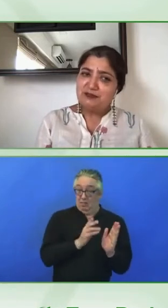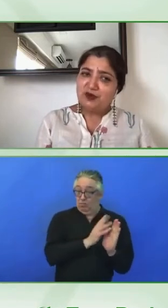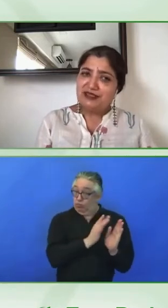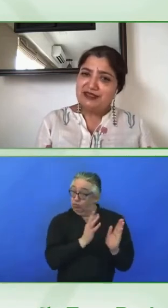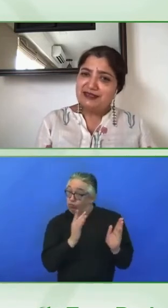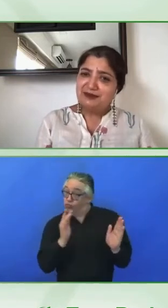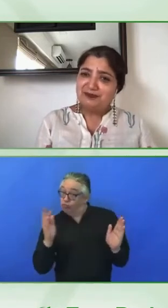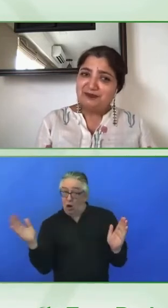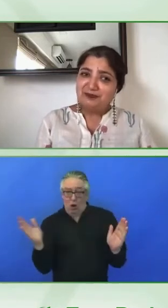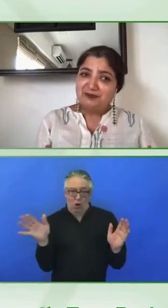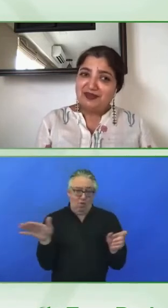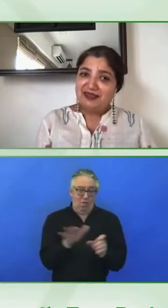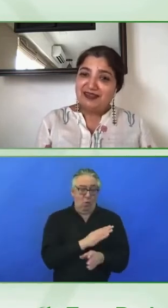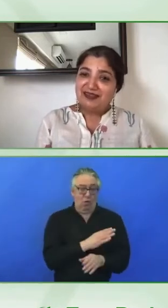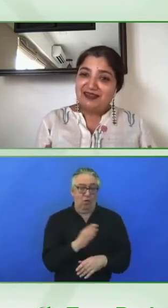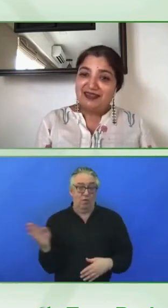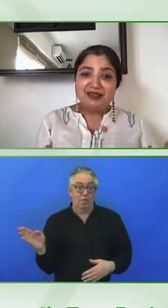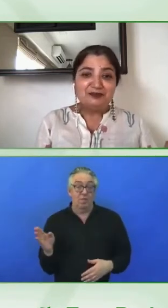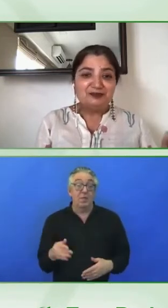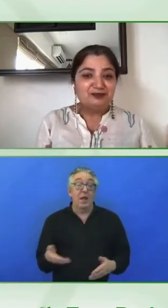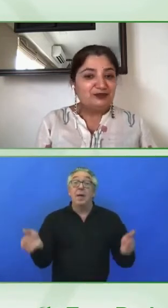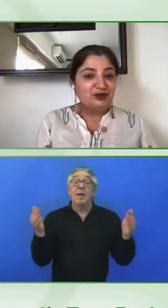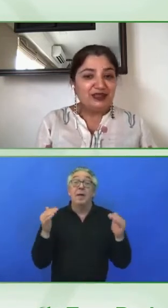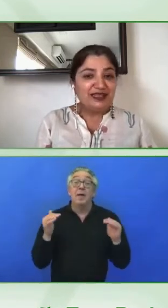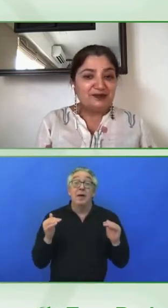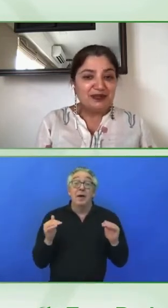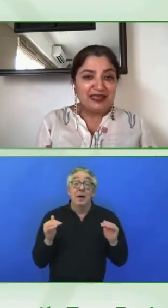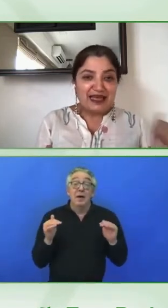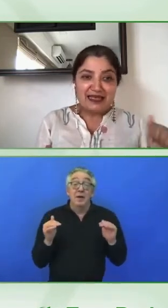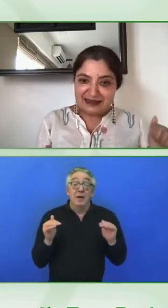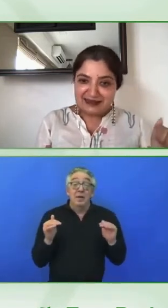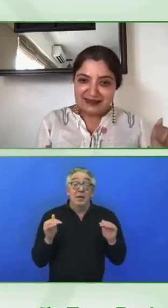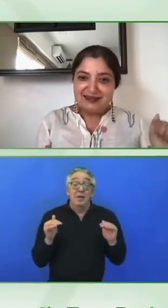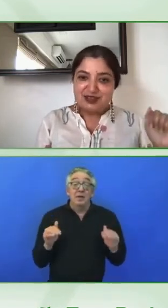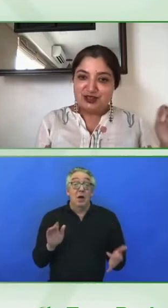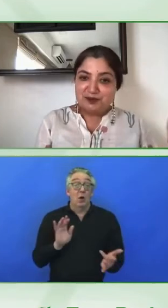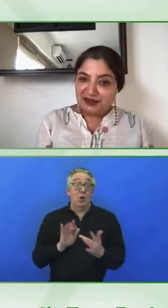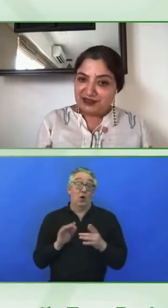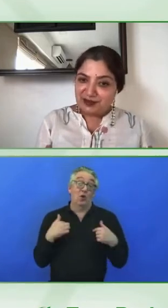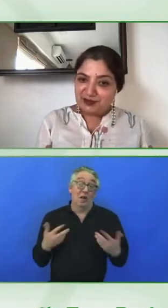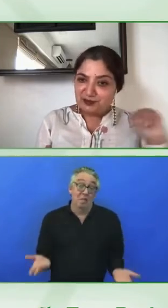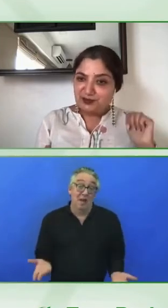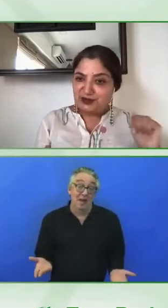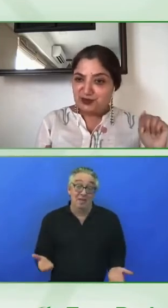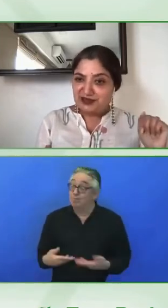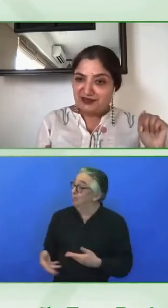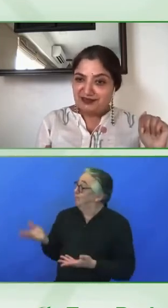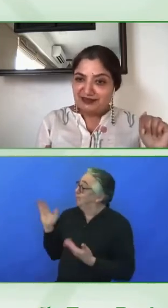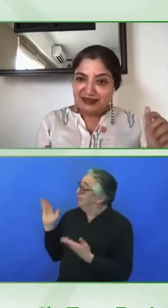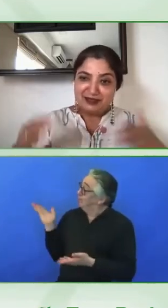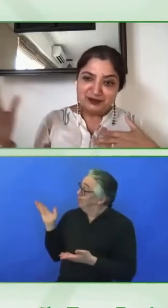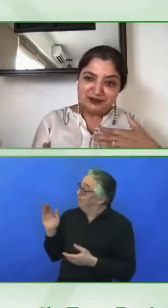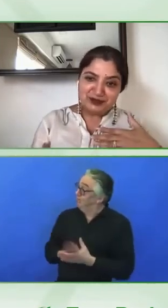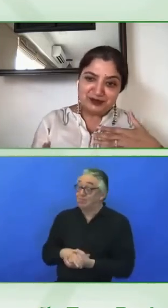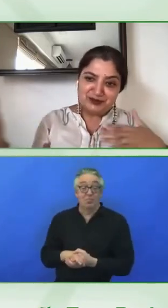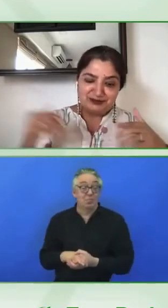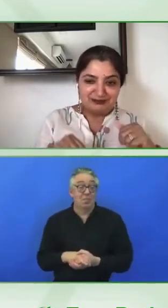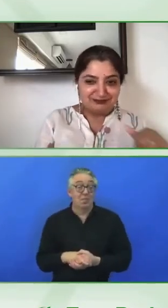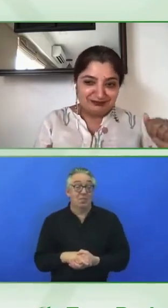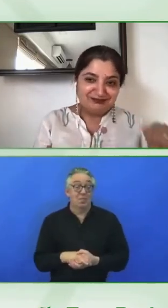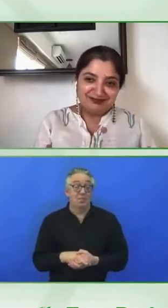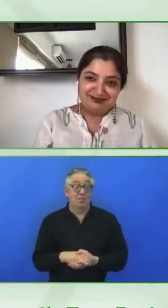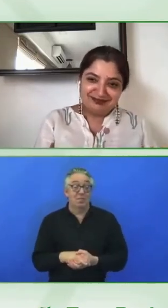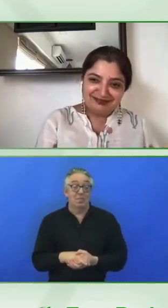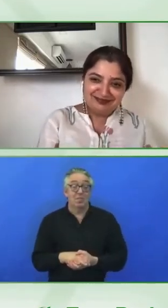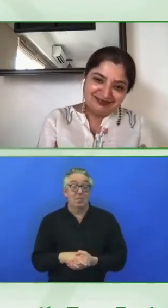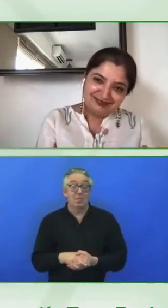And to Christopher's point, you can get me at Shilpi underscore Kapoor on Twitter. And over to you.